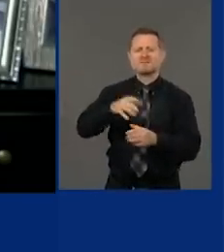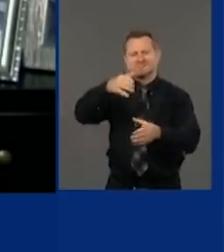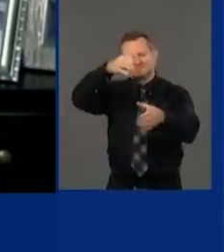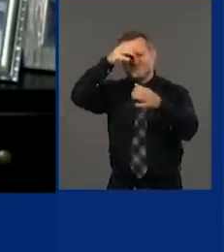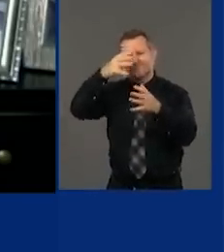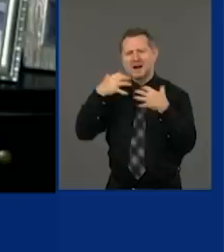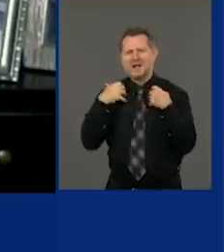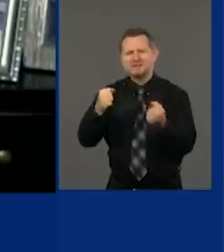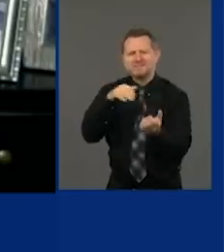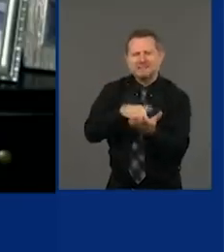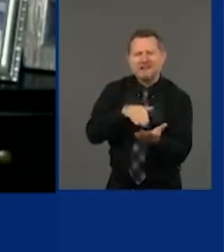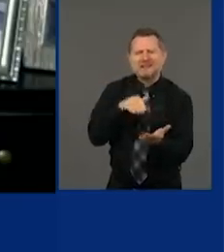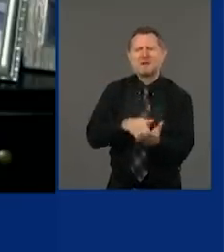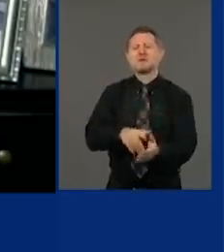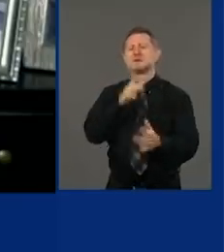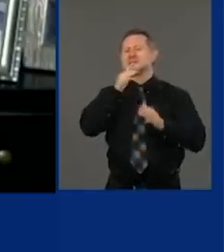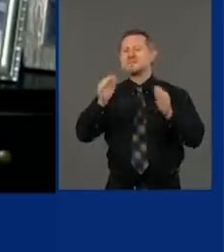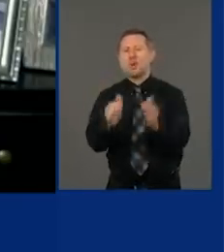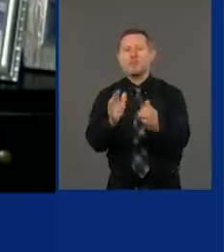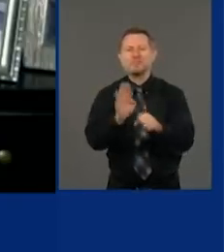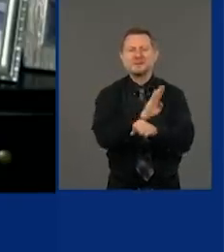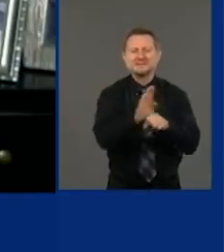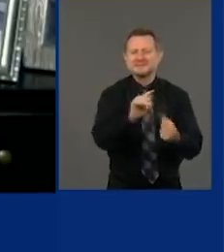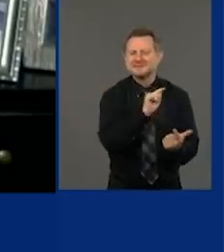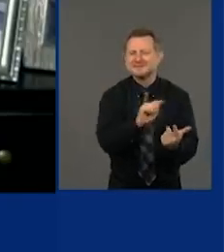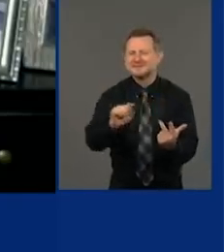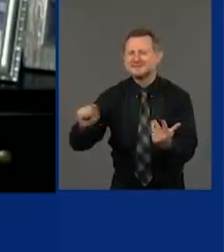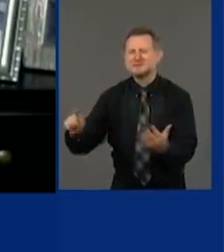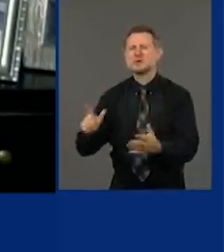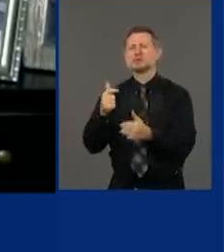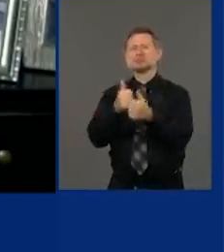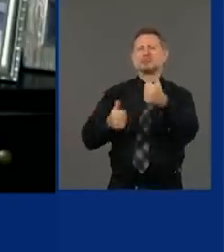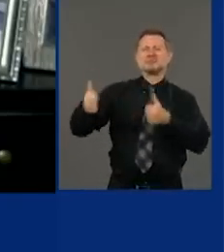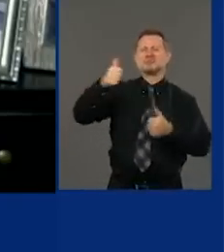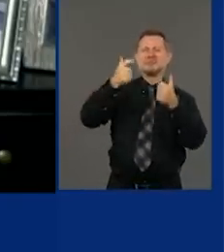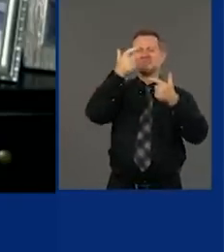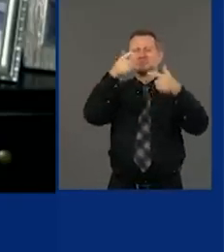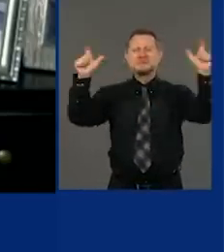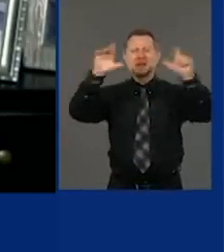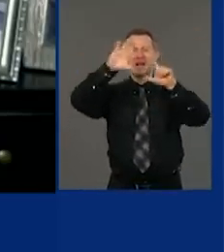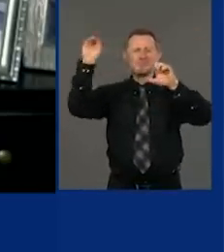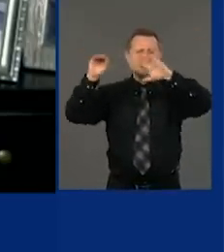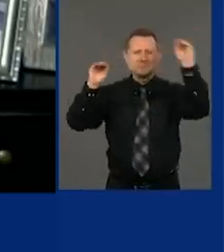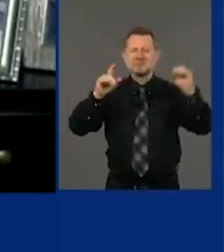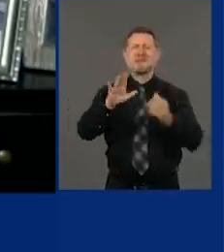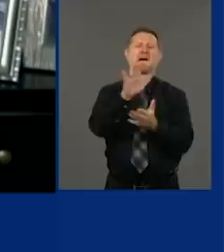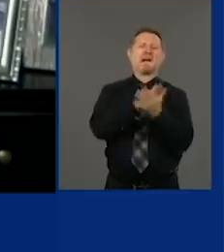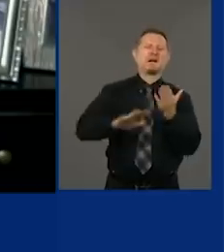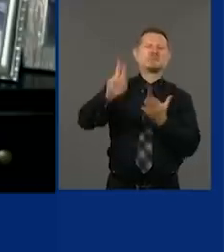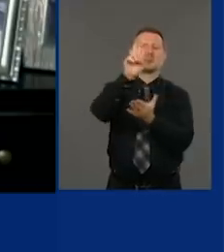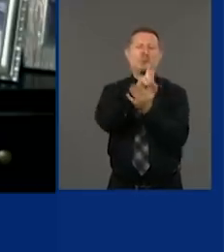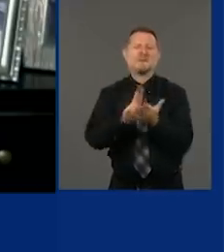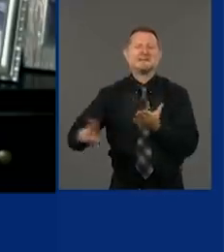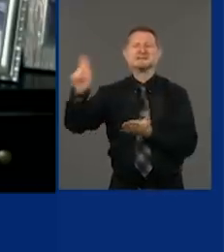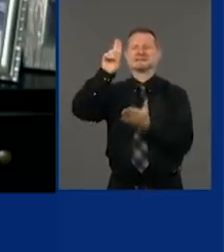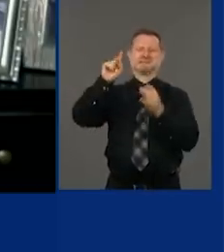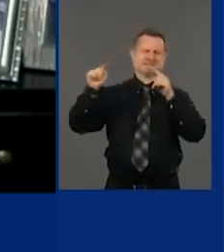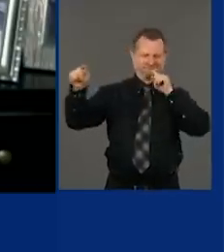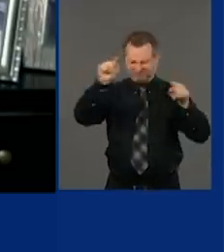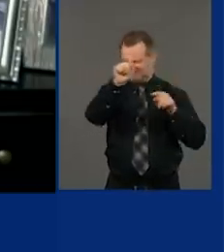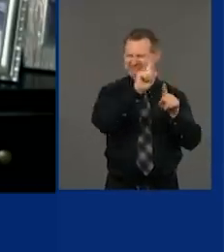business owners, Fortune 500 representatives, colleges and universities, just really a representation